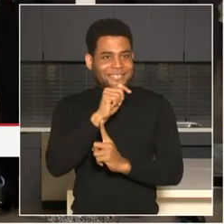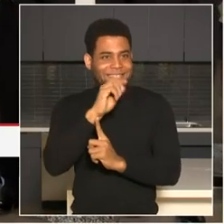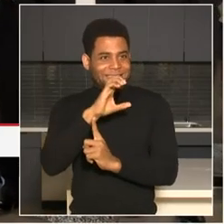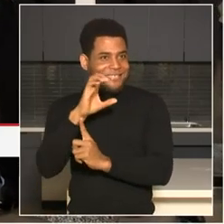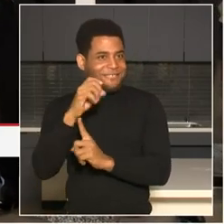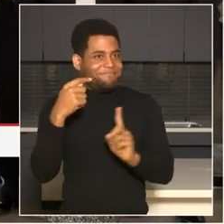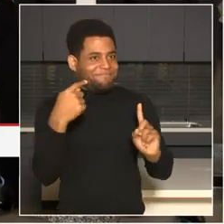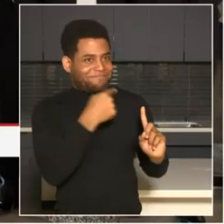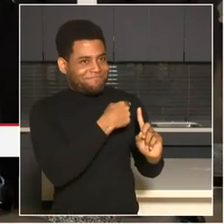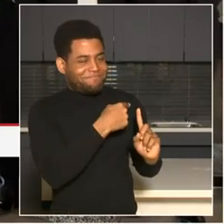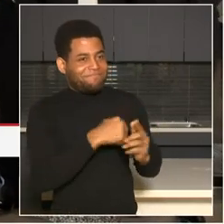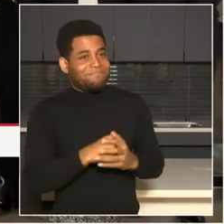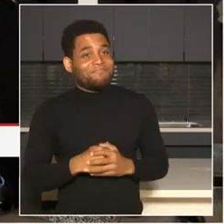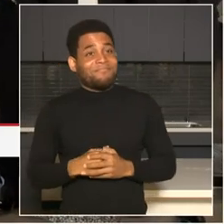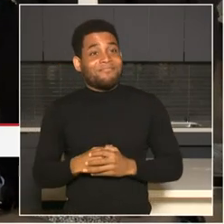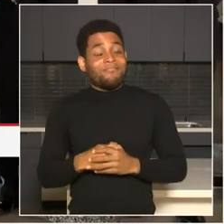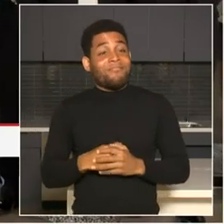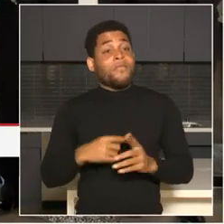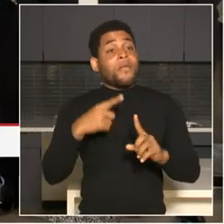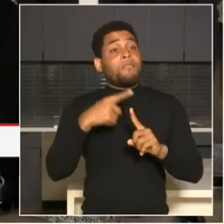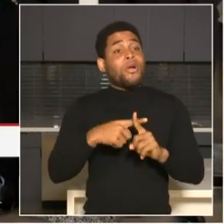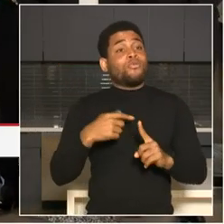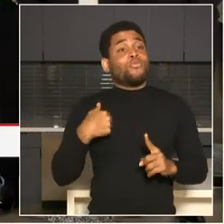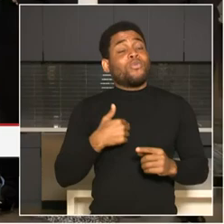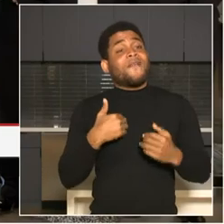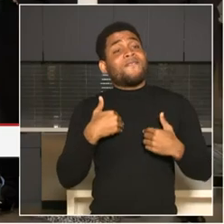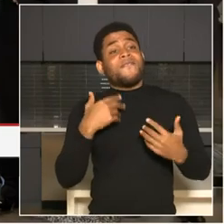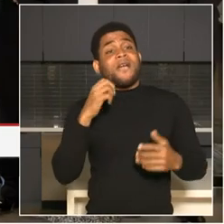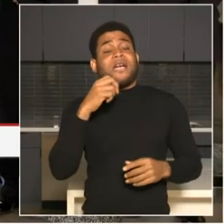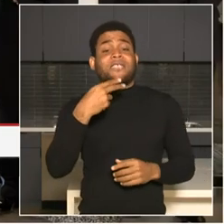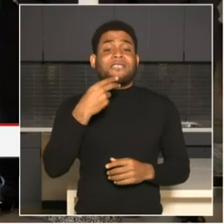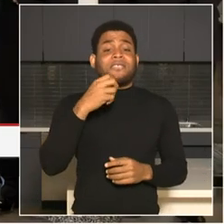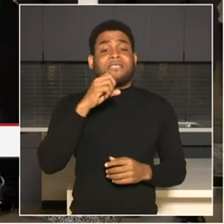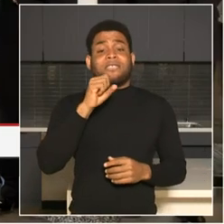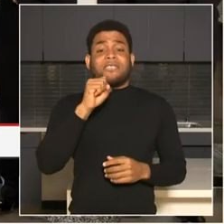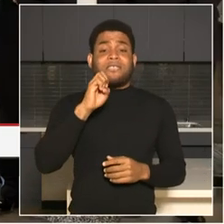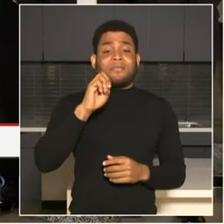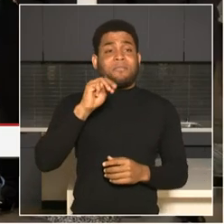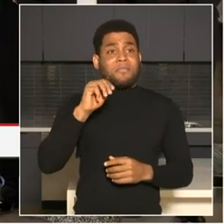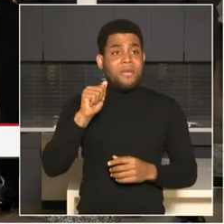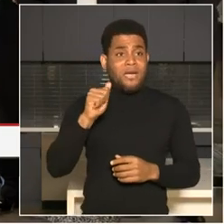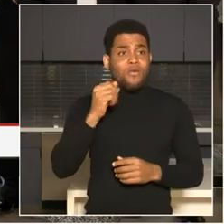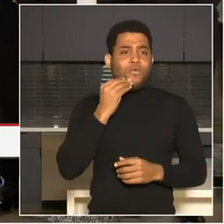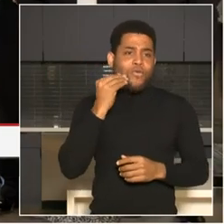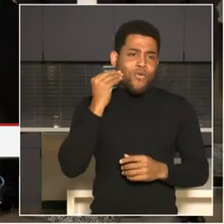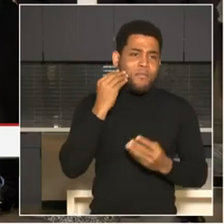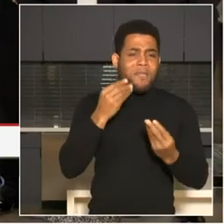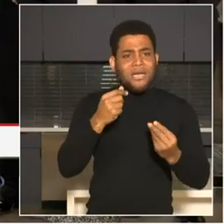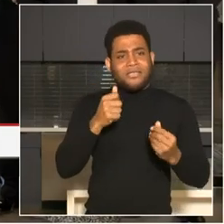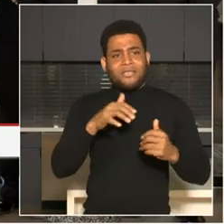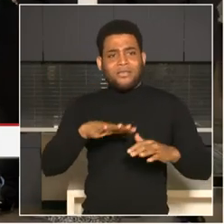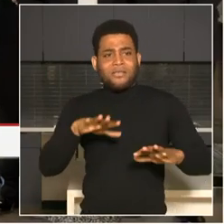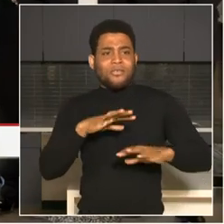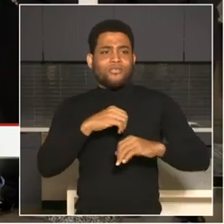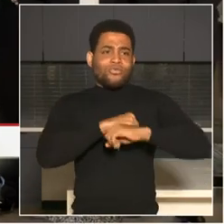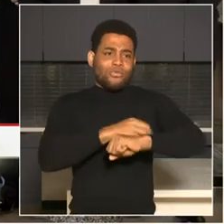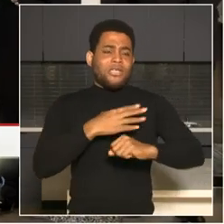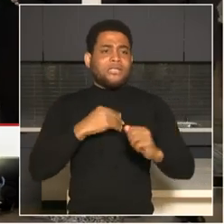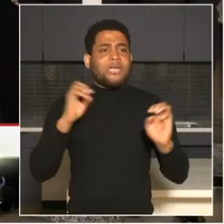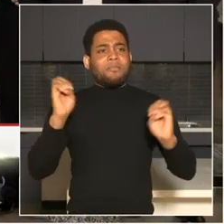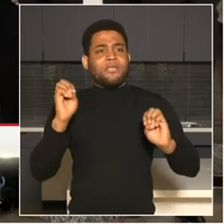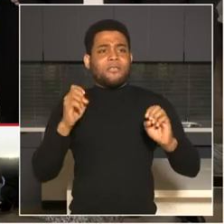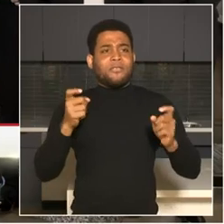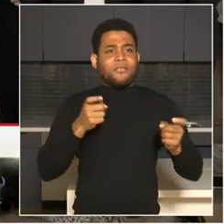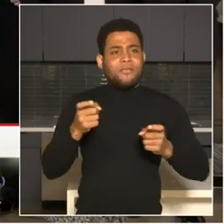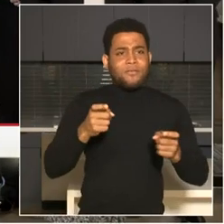partners such as the Homeland Security and Emergency Management Agency and D.C. Housing Authority Police Department will also be supporting us